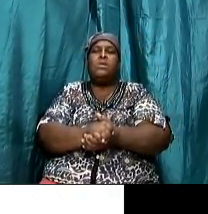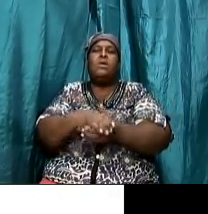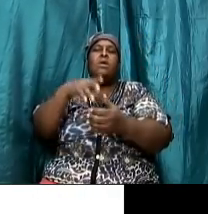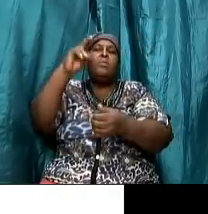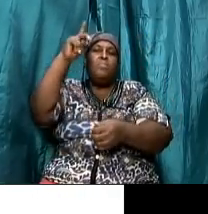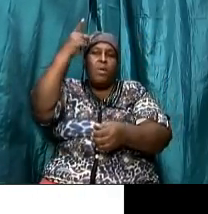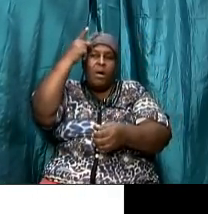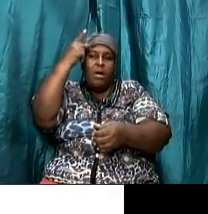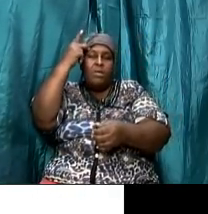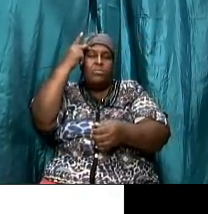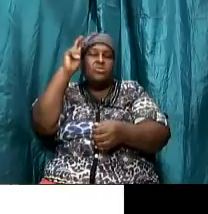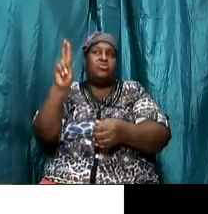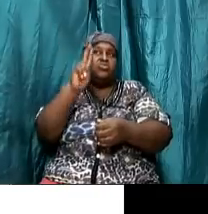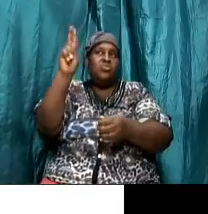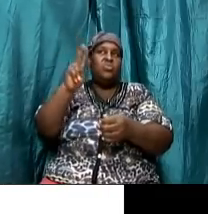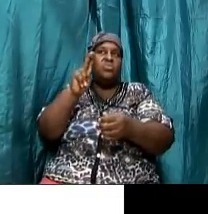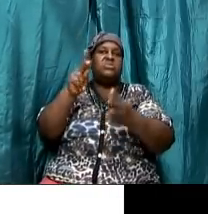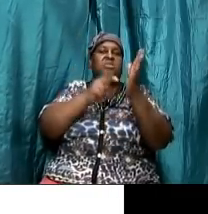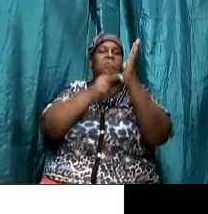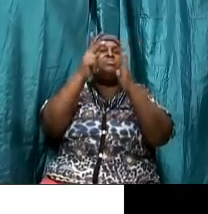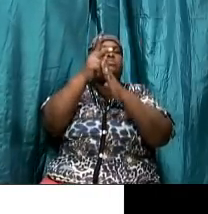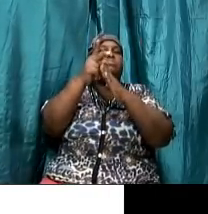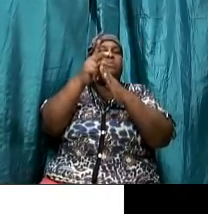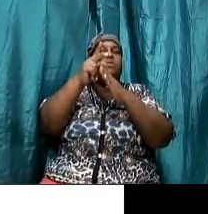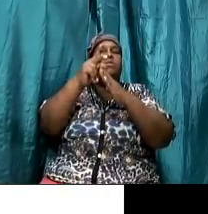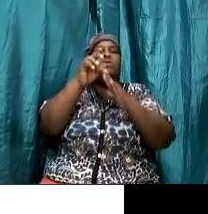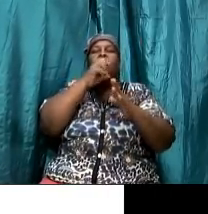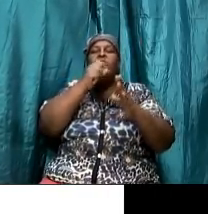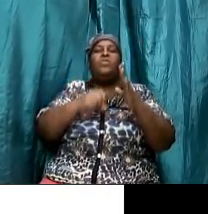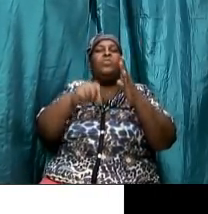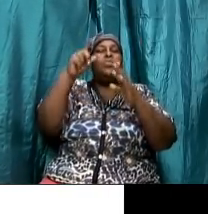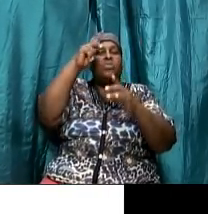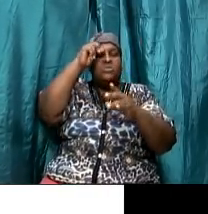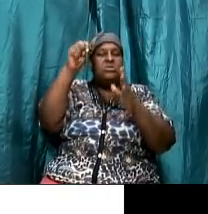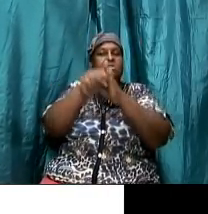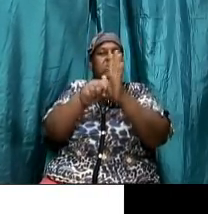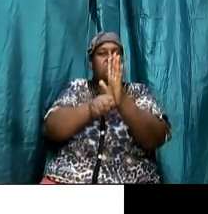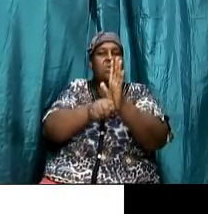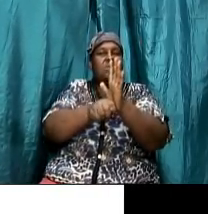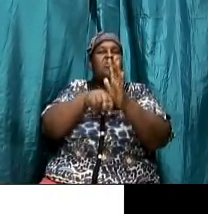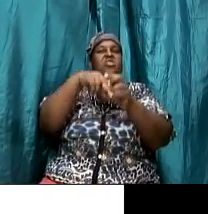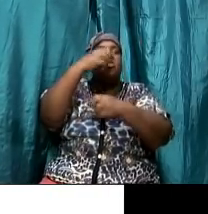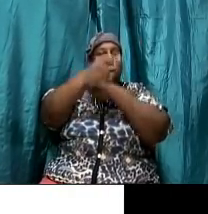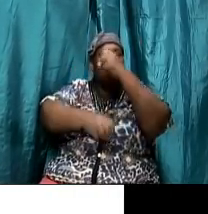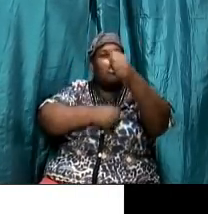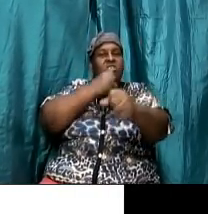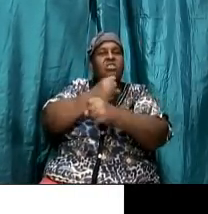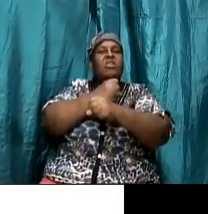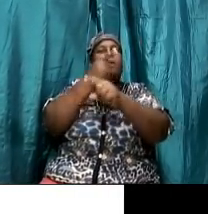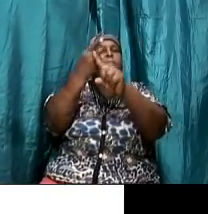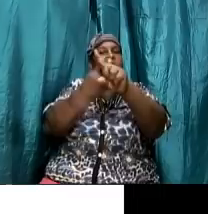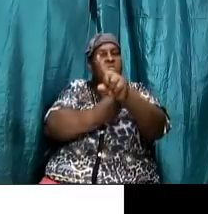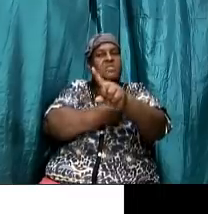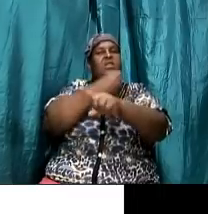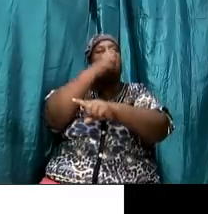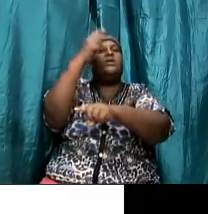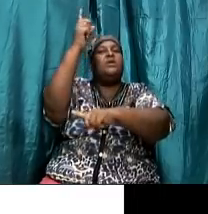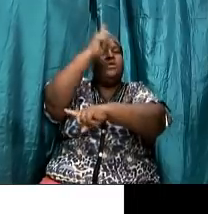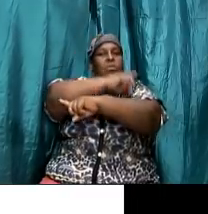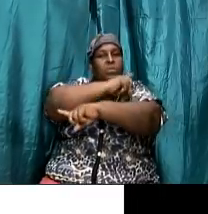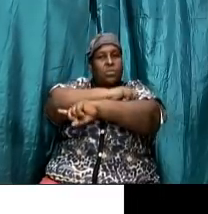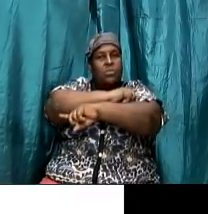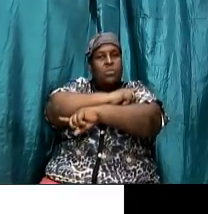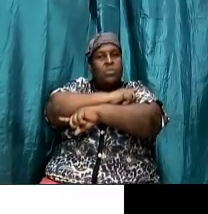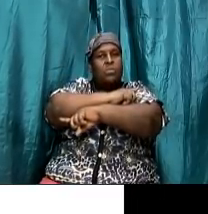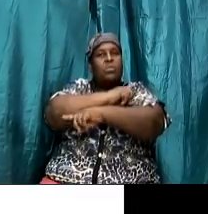using the principle of the old testament of the old yearly monthly then weekly